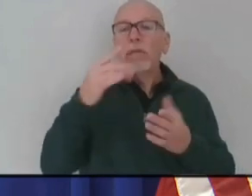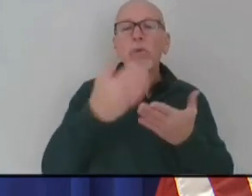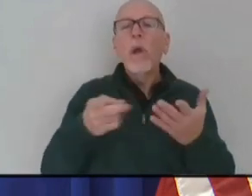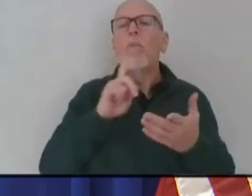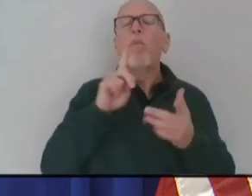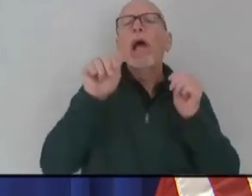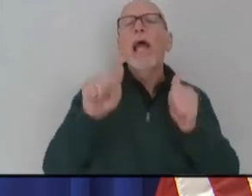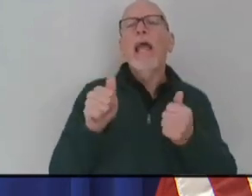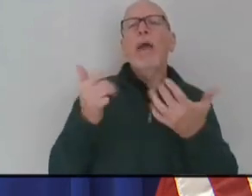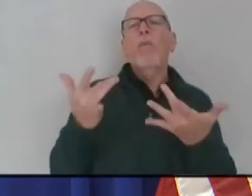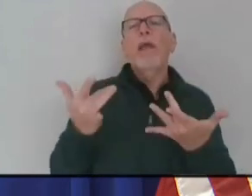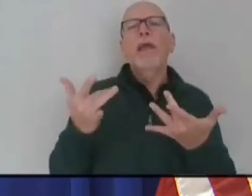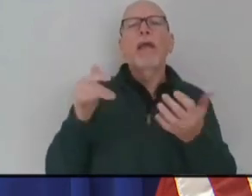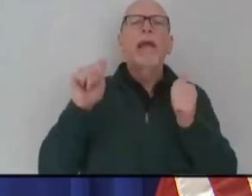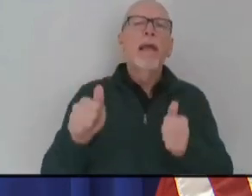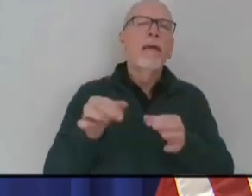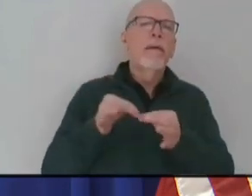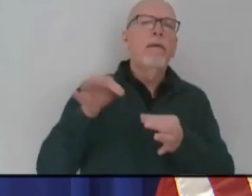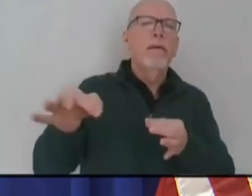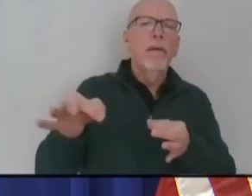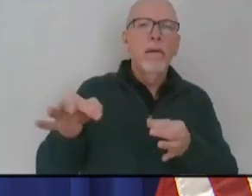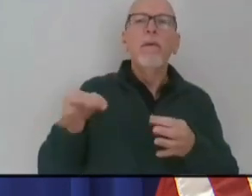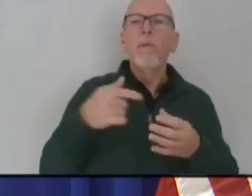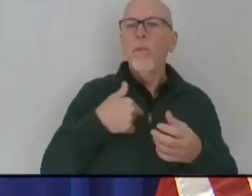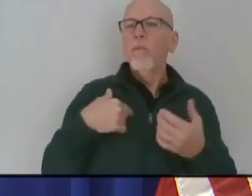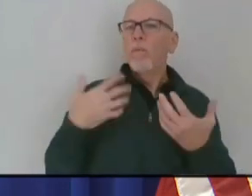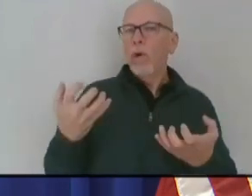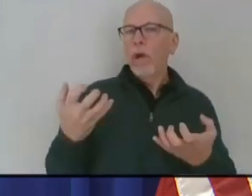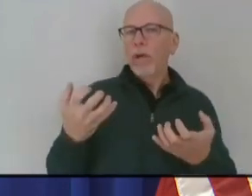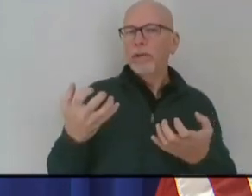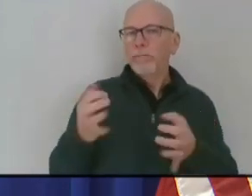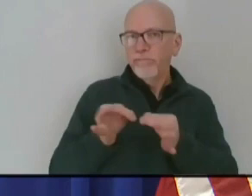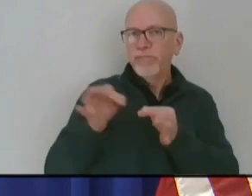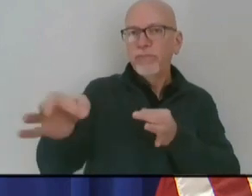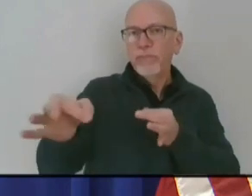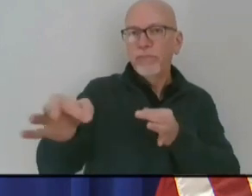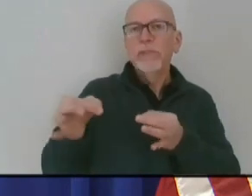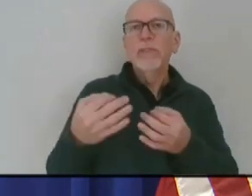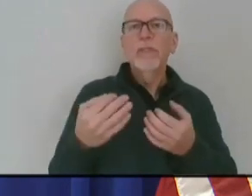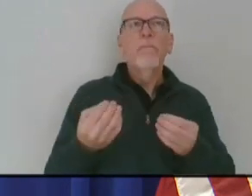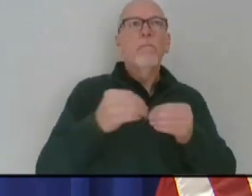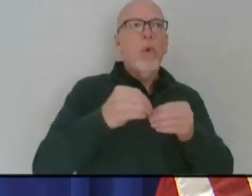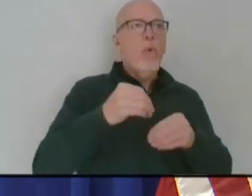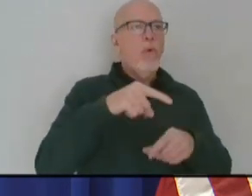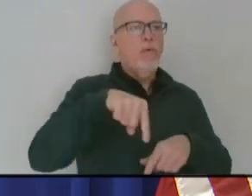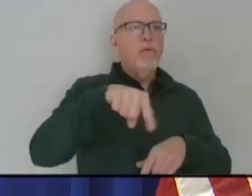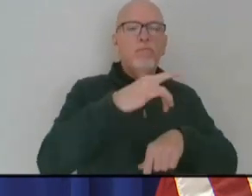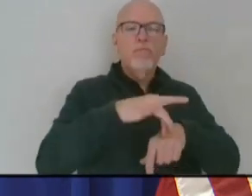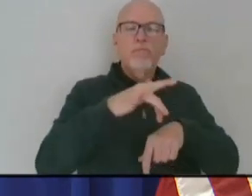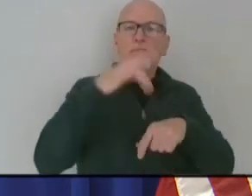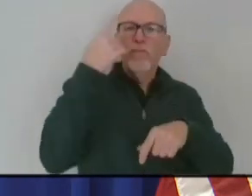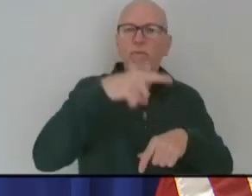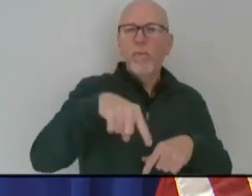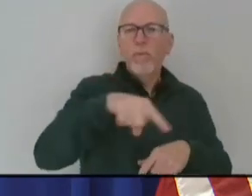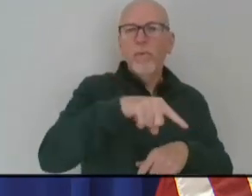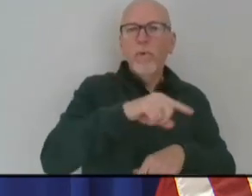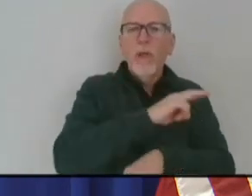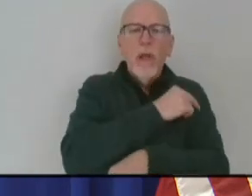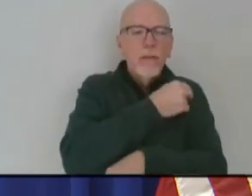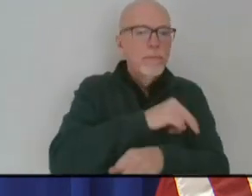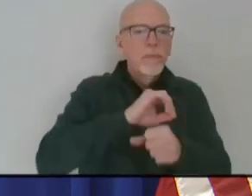three-week period so we can try to clear out some beds, give some relief to our hospital